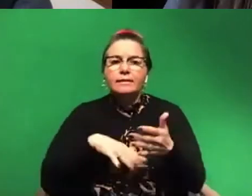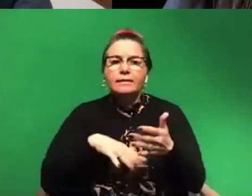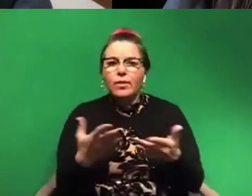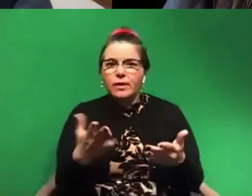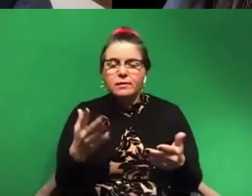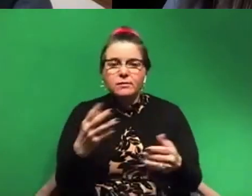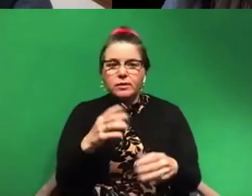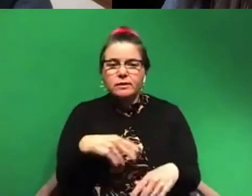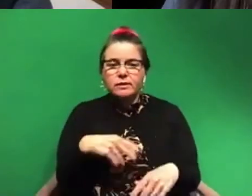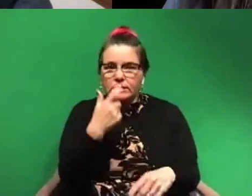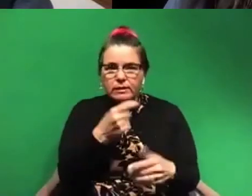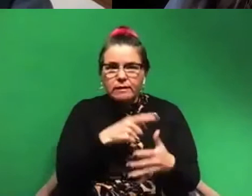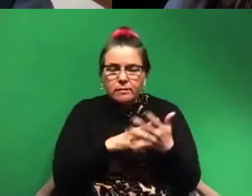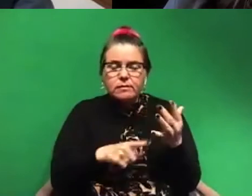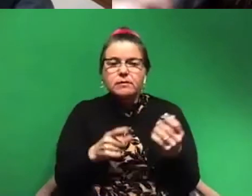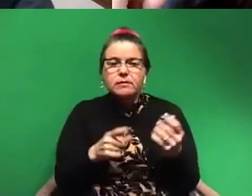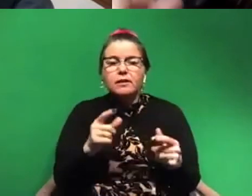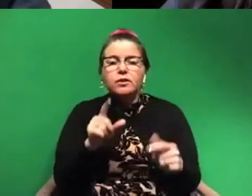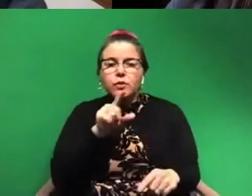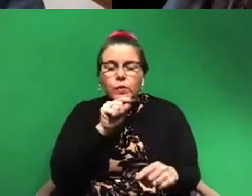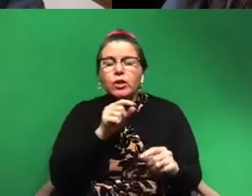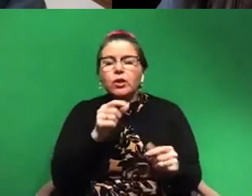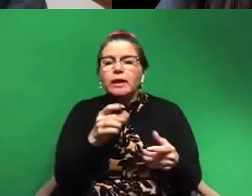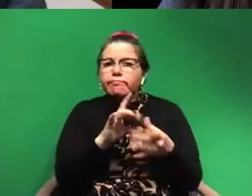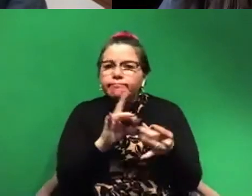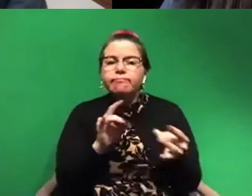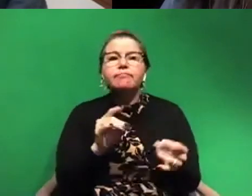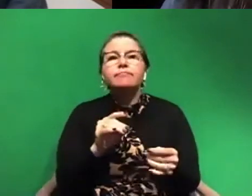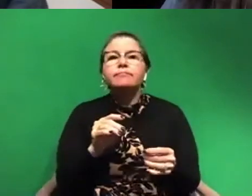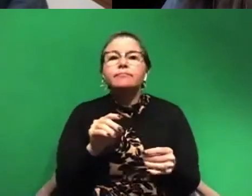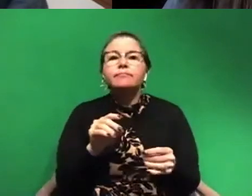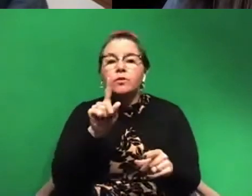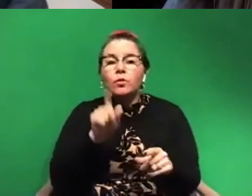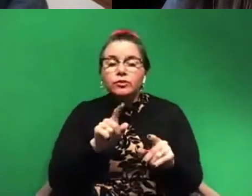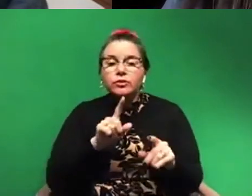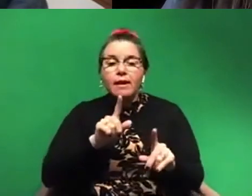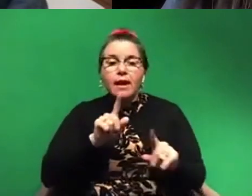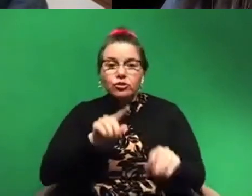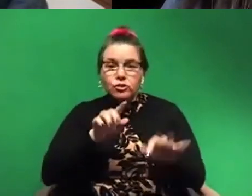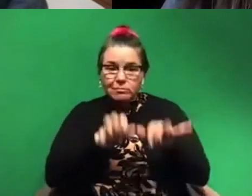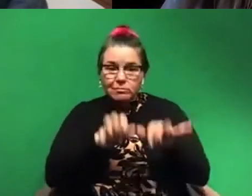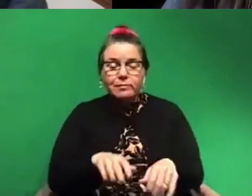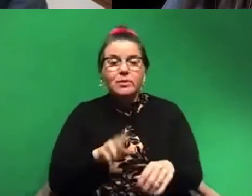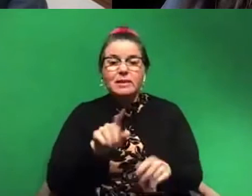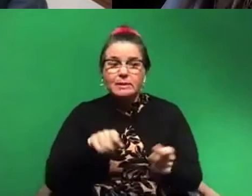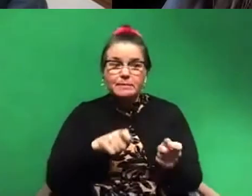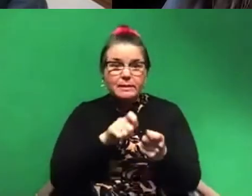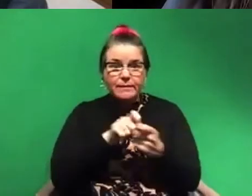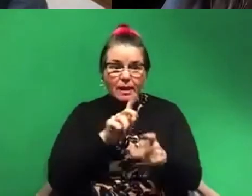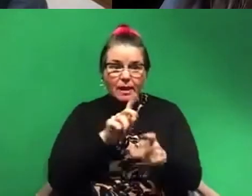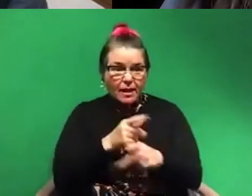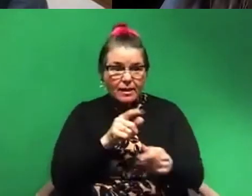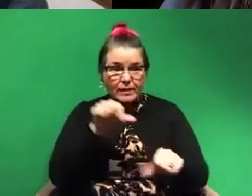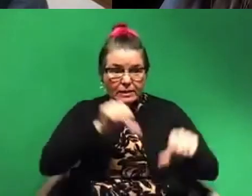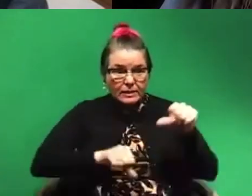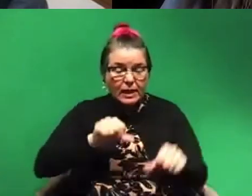You can tell us that on Twitter. You can tell us that in the Q&A today. If there's a type of science that you'd like to see in July and August, please let me